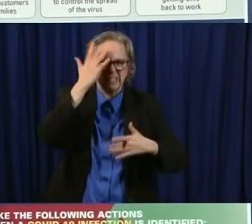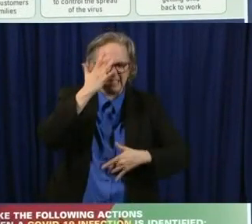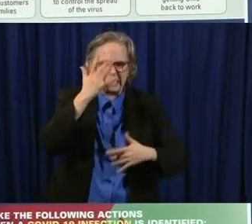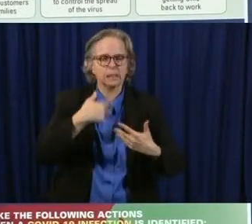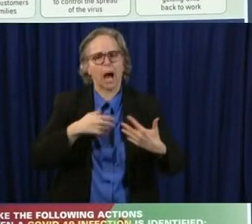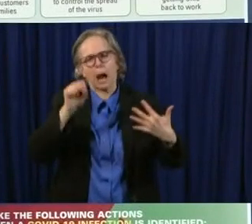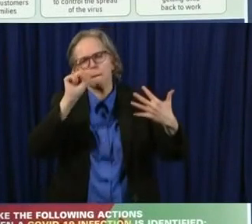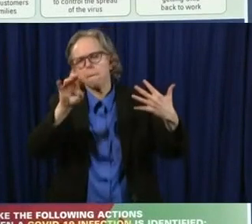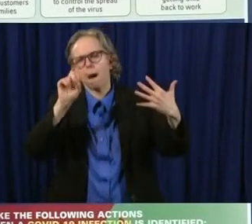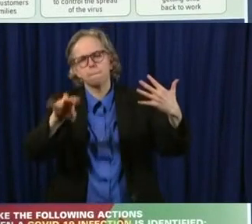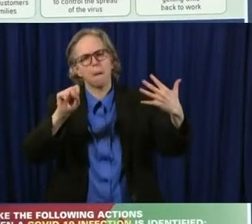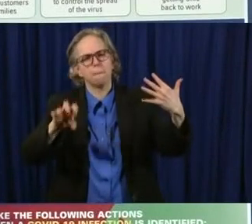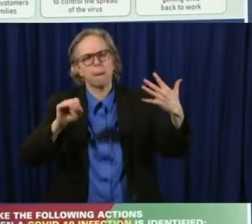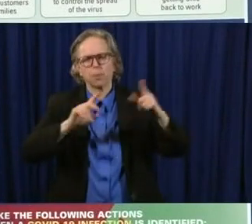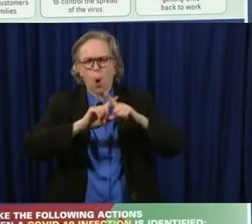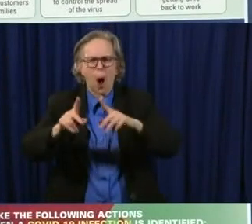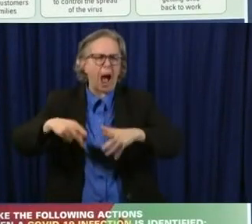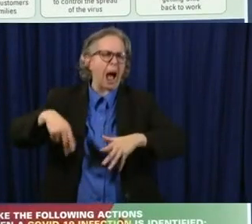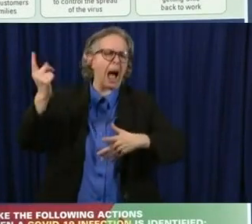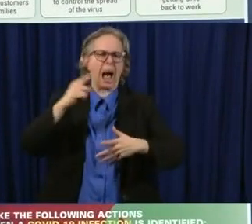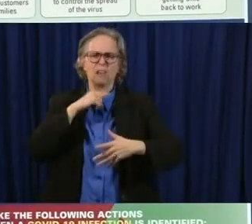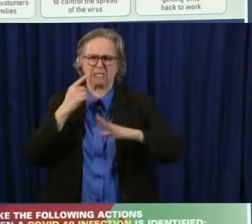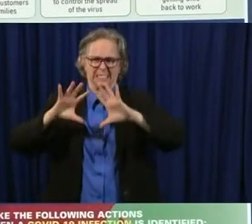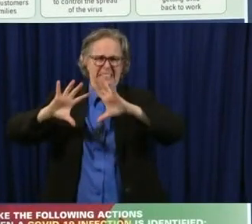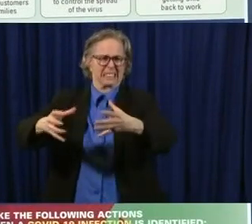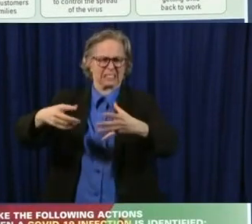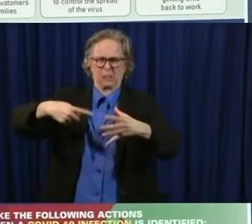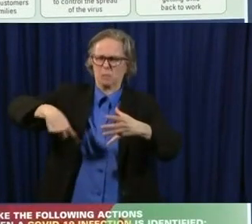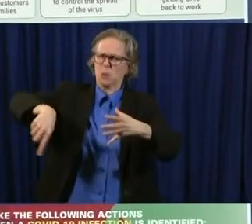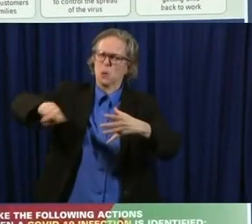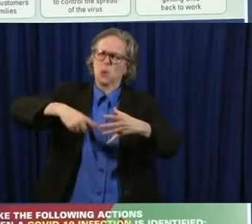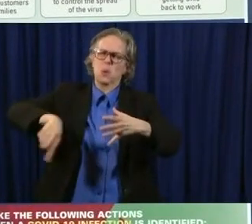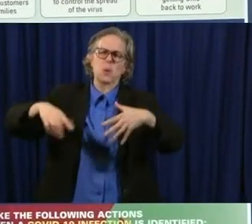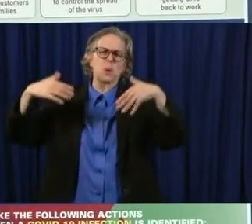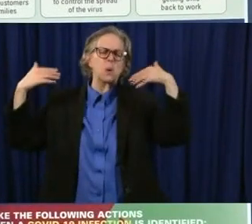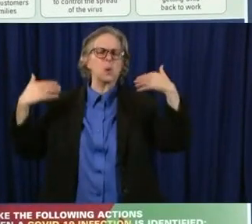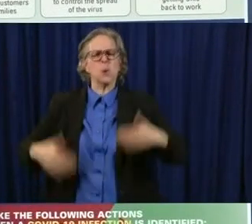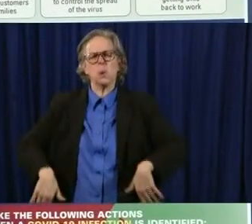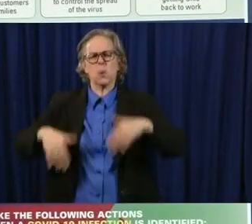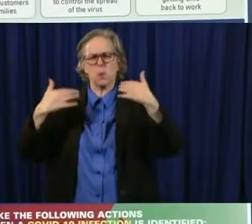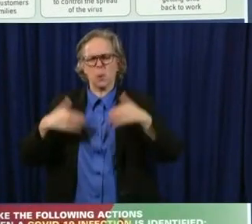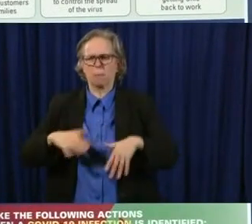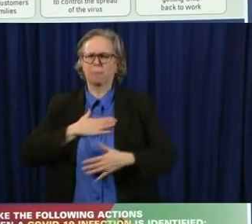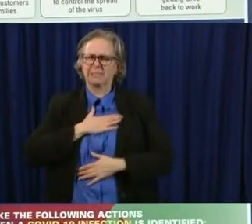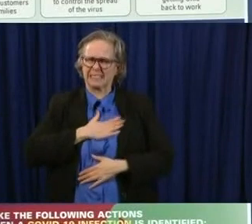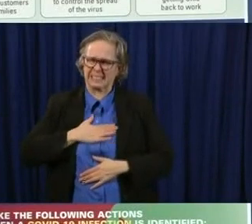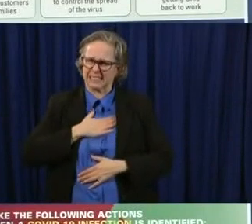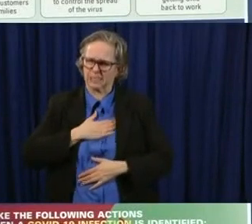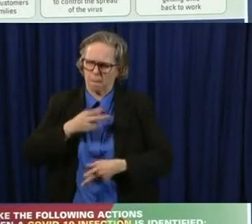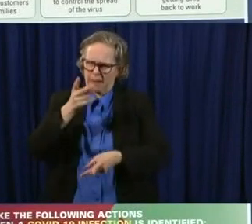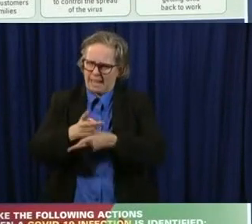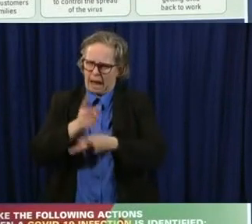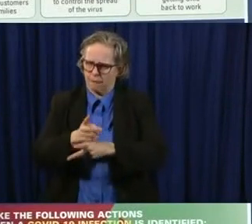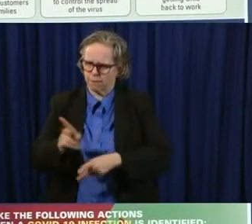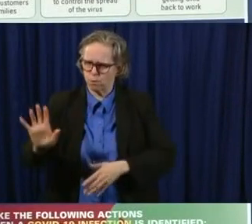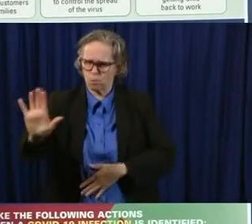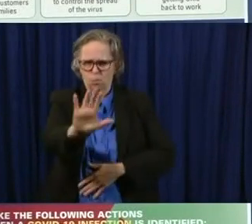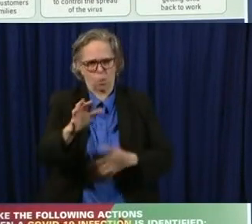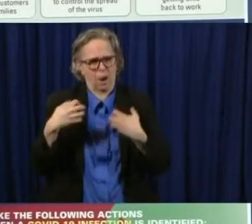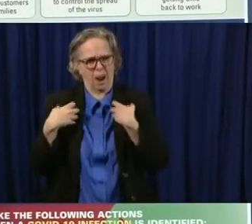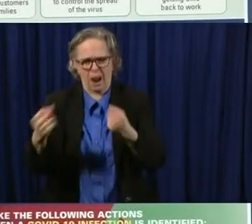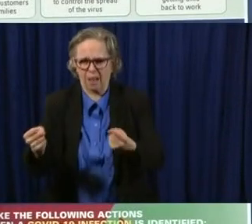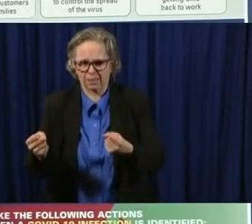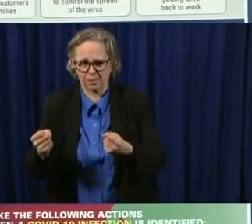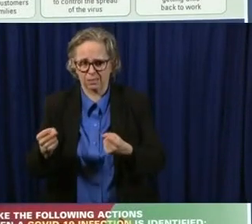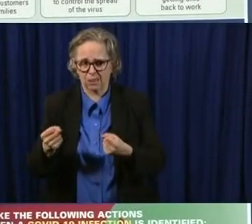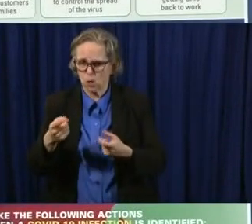again, um, we just would remind you to be exceedingly careful. Uh, you know, you are at much greater